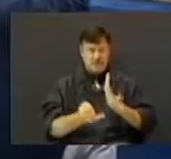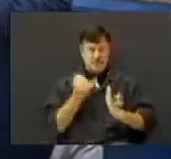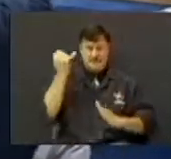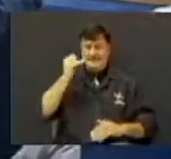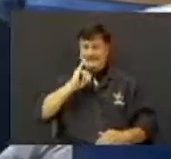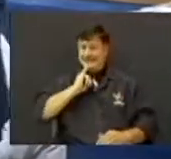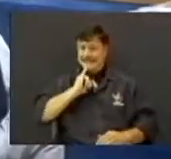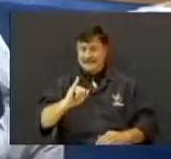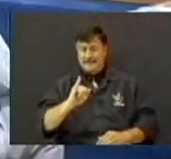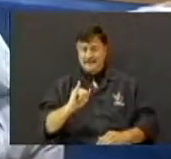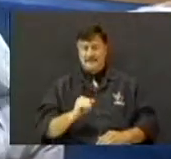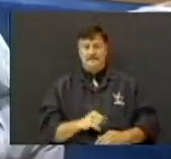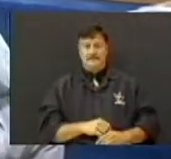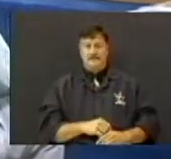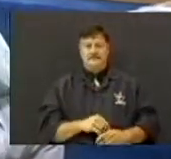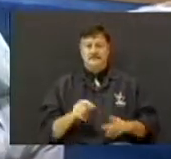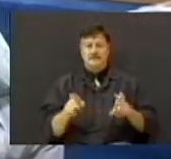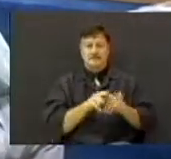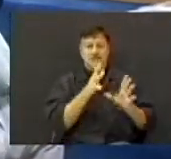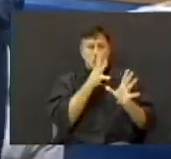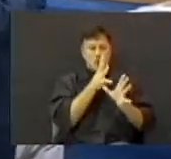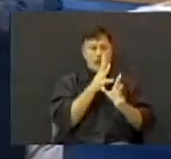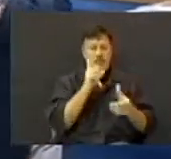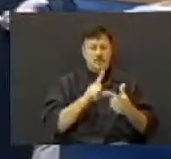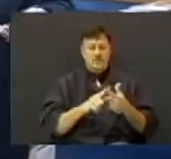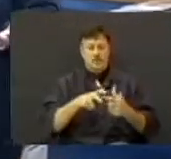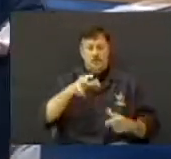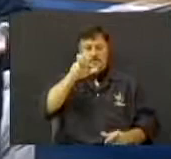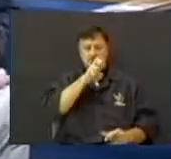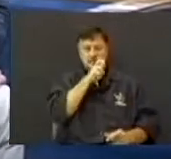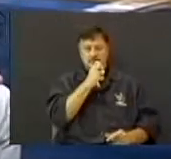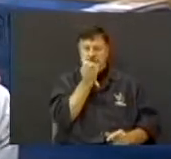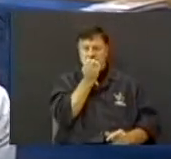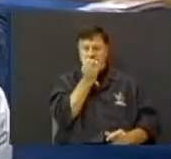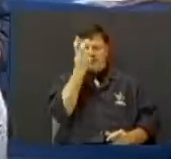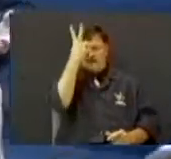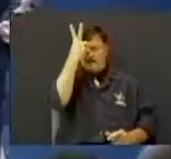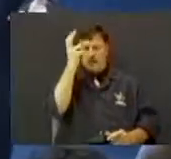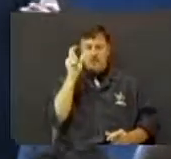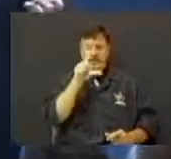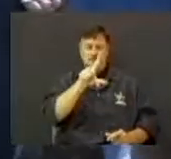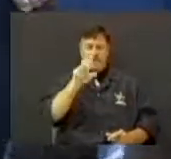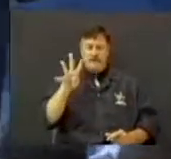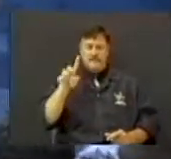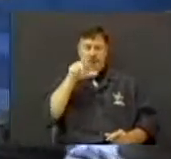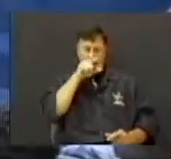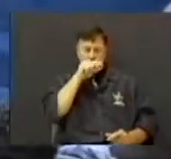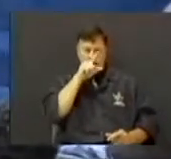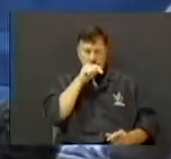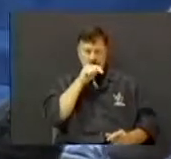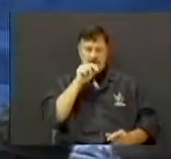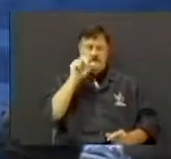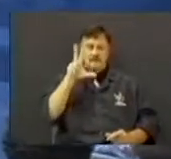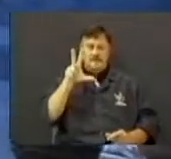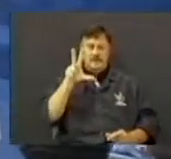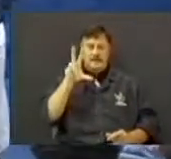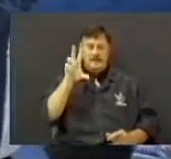She's also grandmama to a goat and 24 chickens and three donkeys.